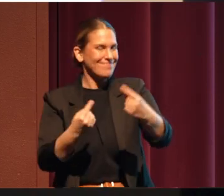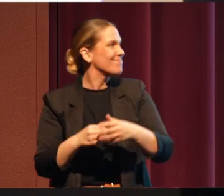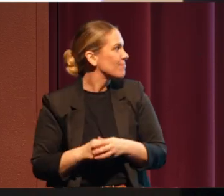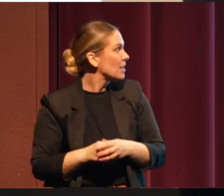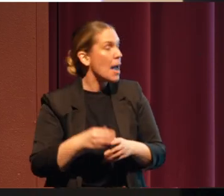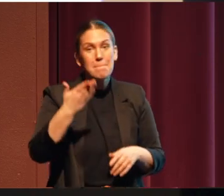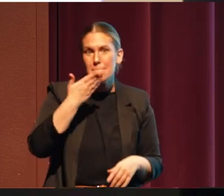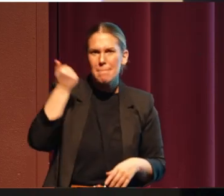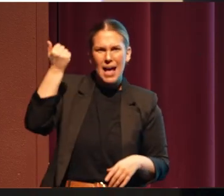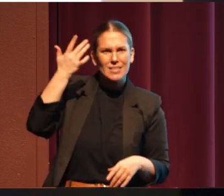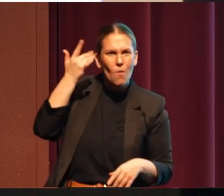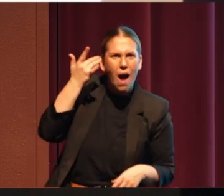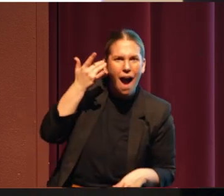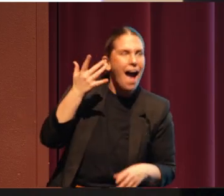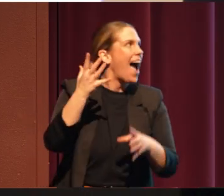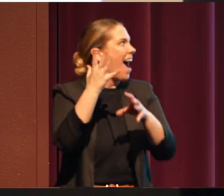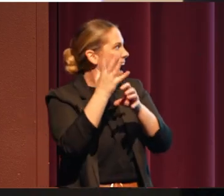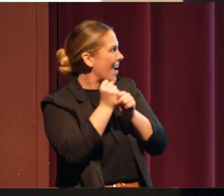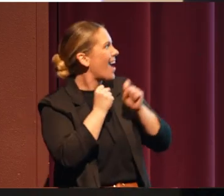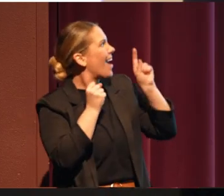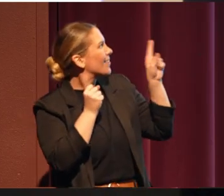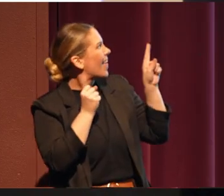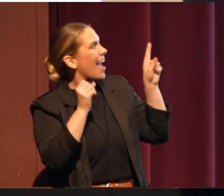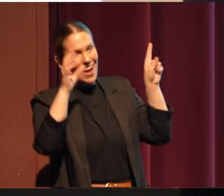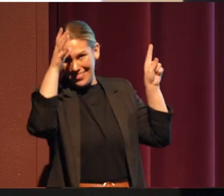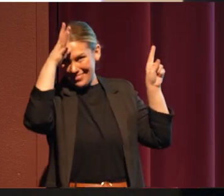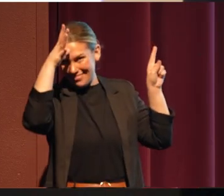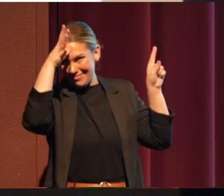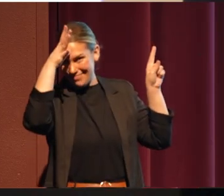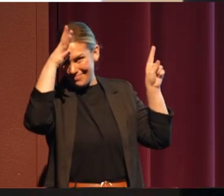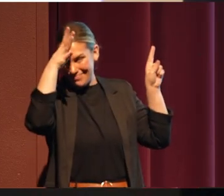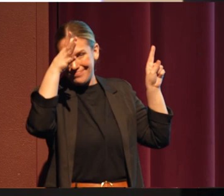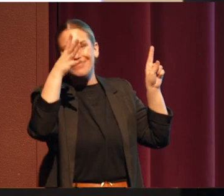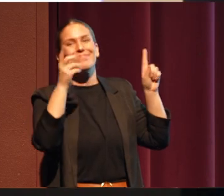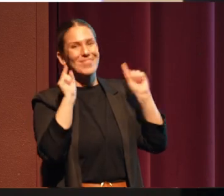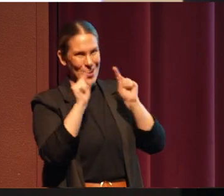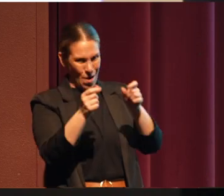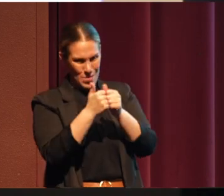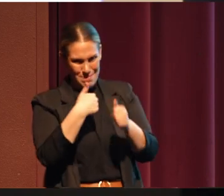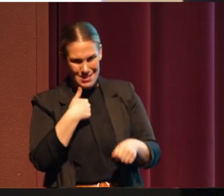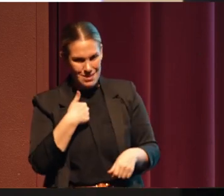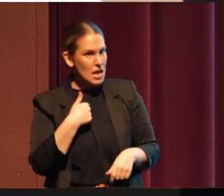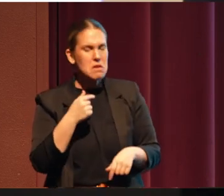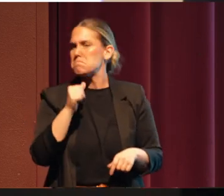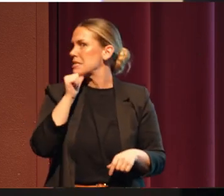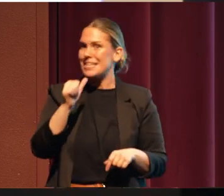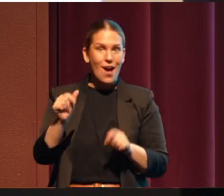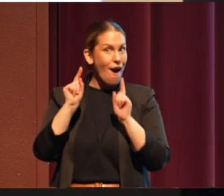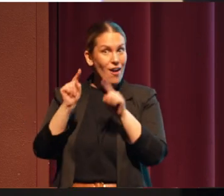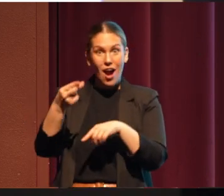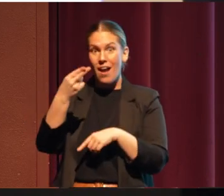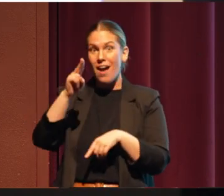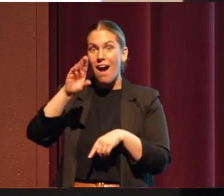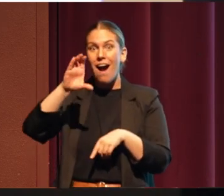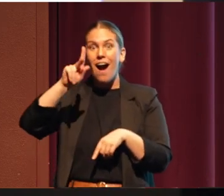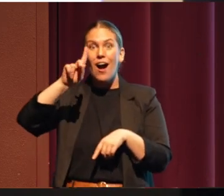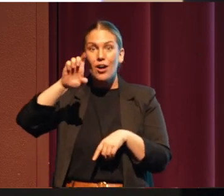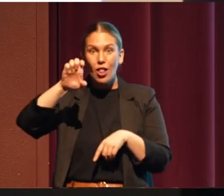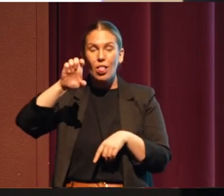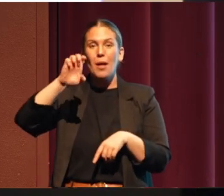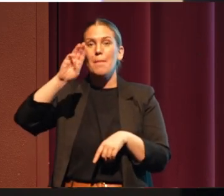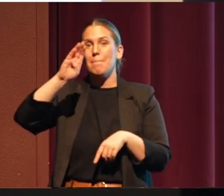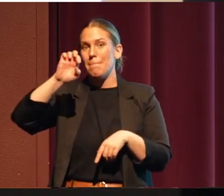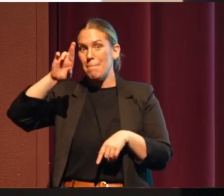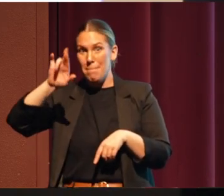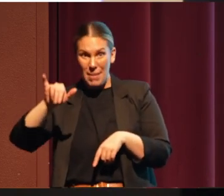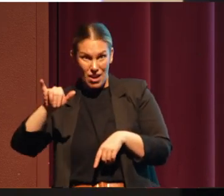best one yet because I got this guy to go. That's my dad. He has not been huckleberry picking in 60 years since